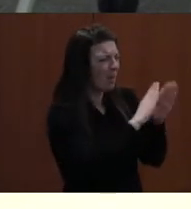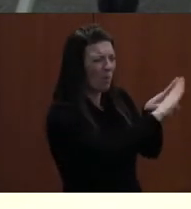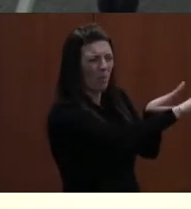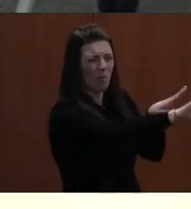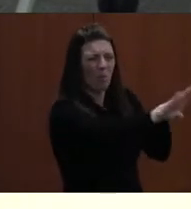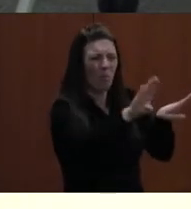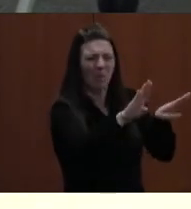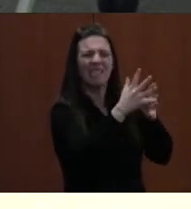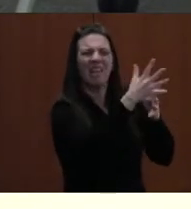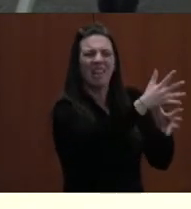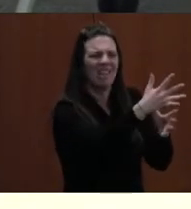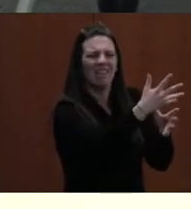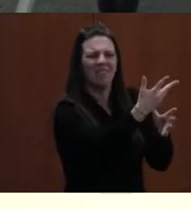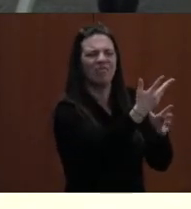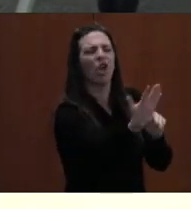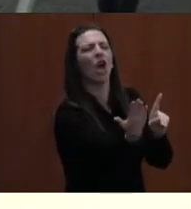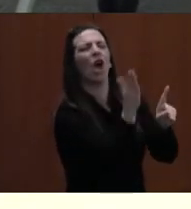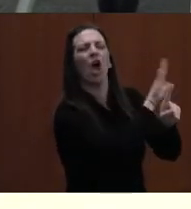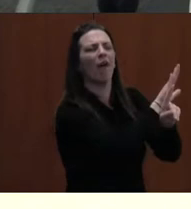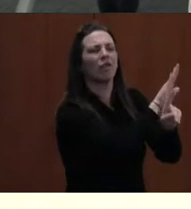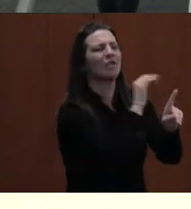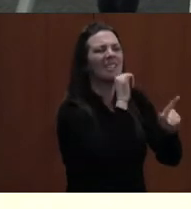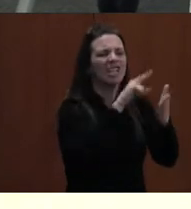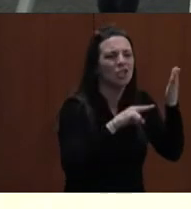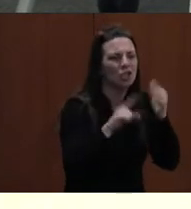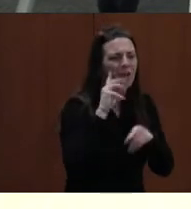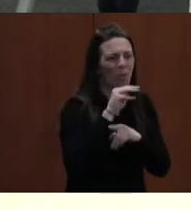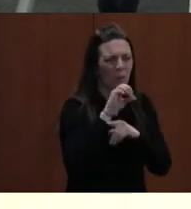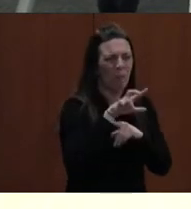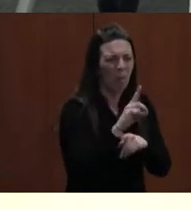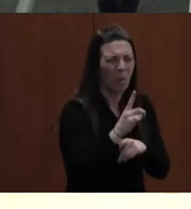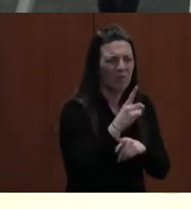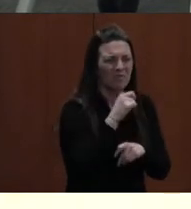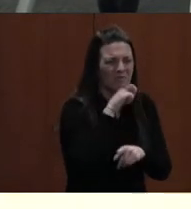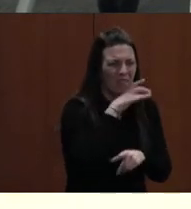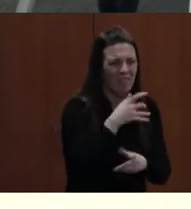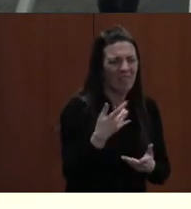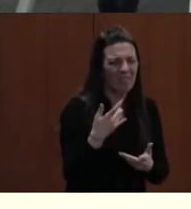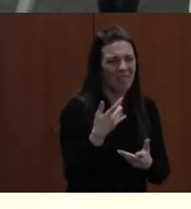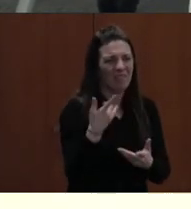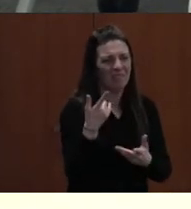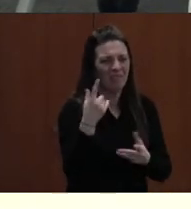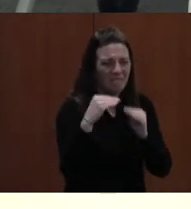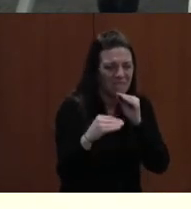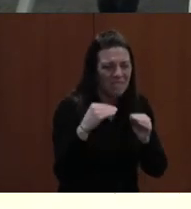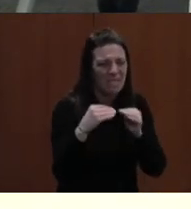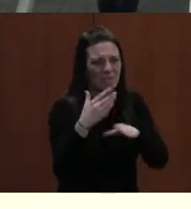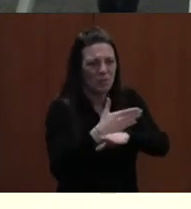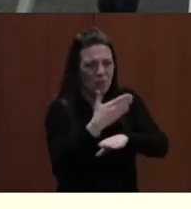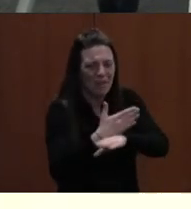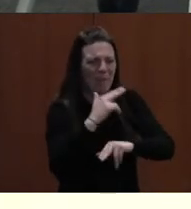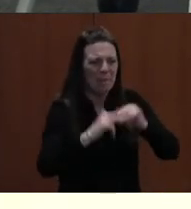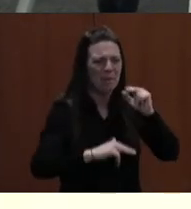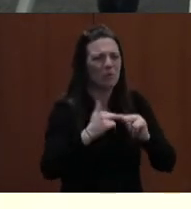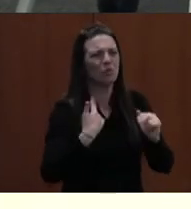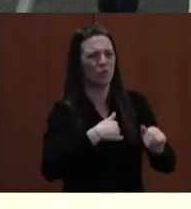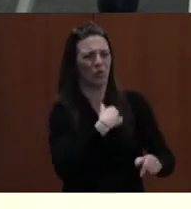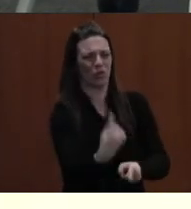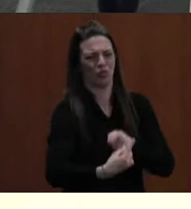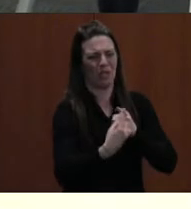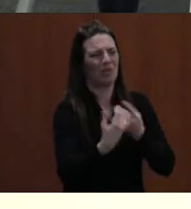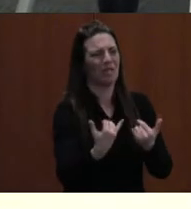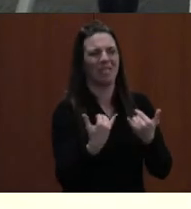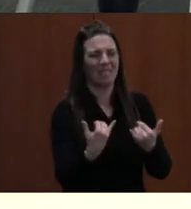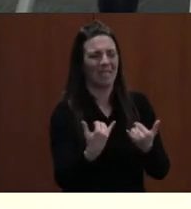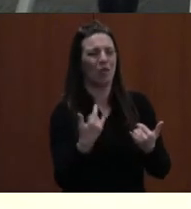covered with drywall without being checked for mold. Work orders and maintenance for our most struggling buildings and for our schools that are in the most